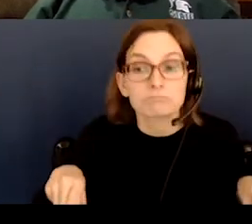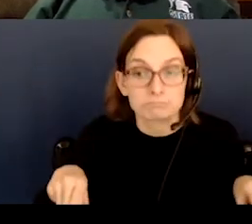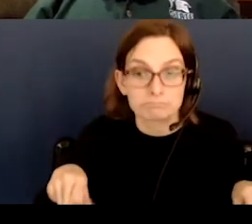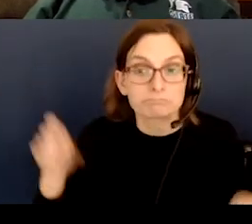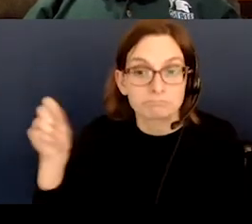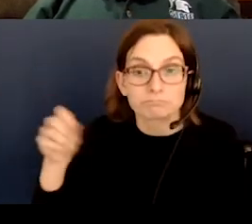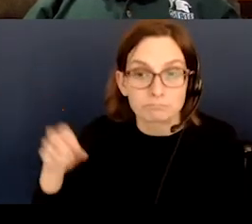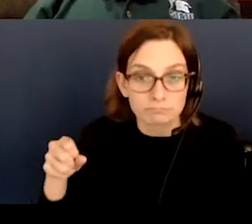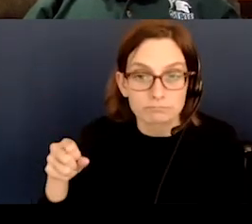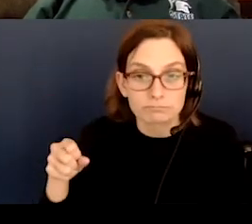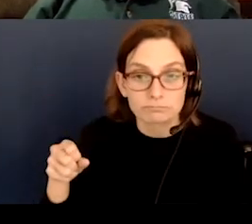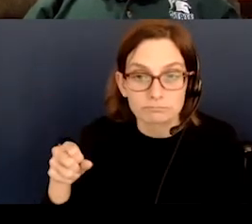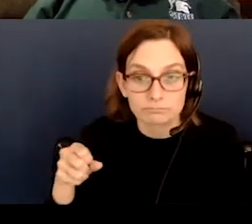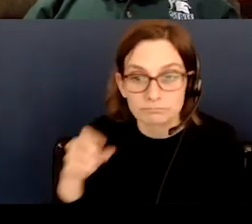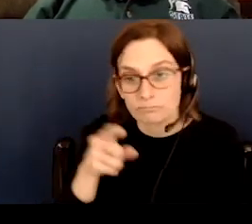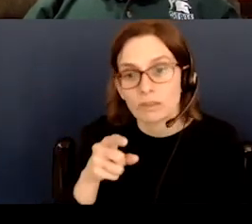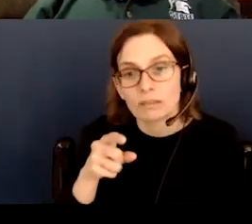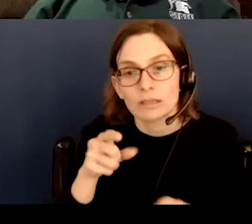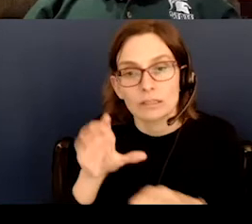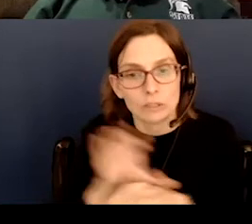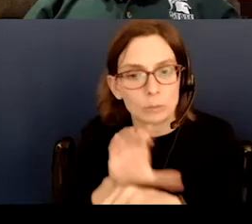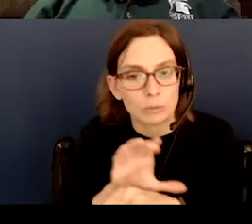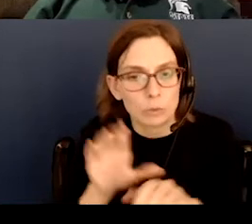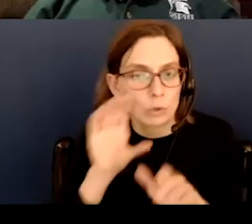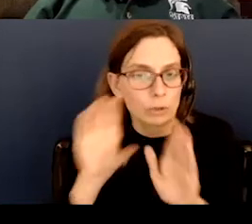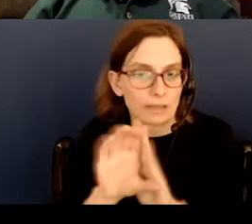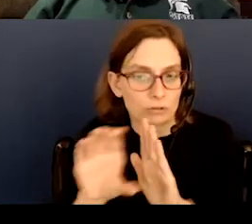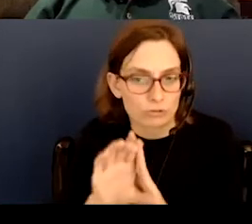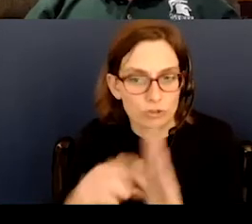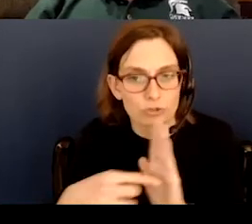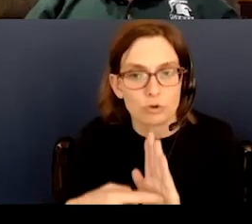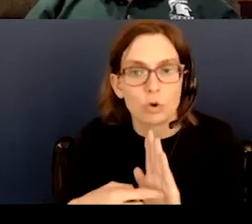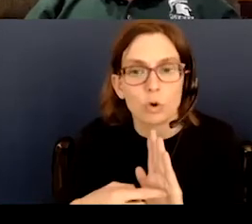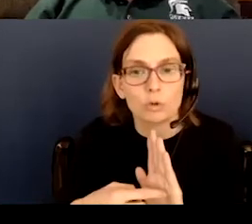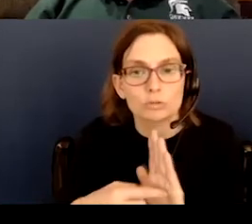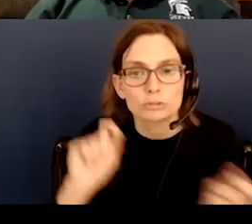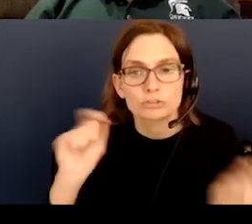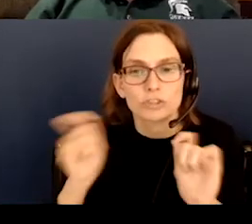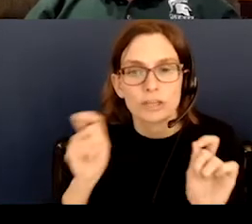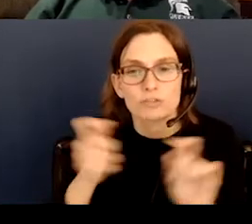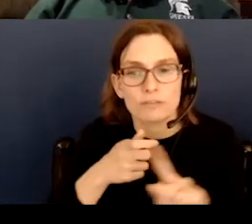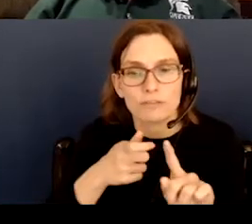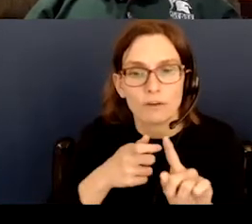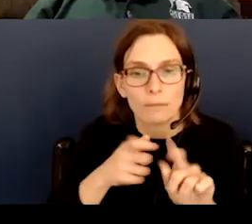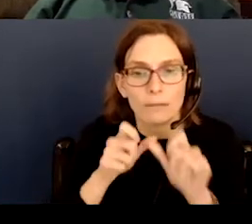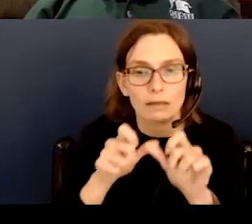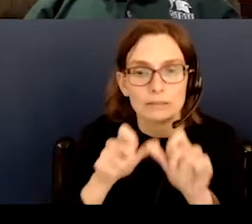This is a computer simulation that shows the relative changes against a constant star field